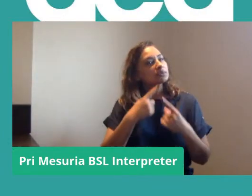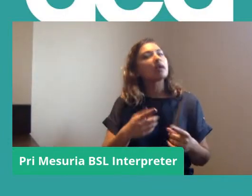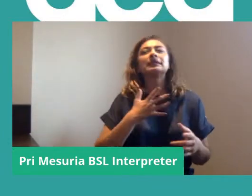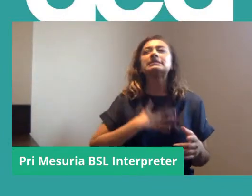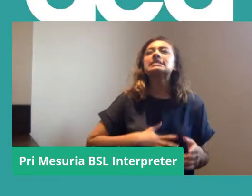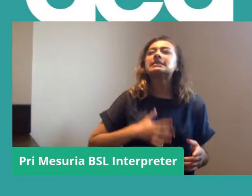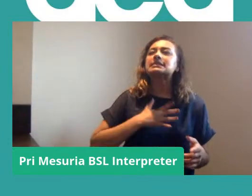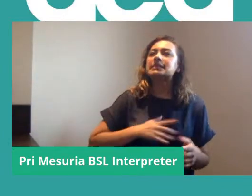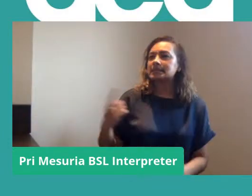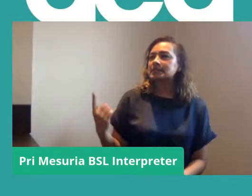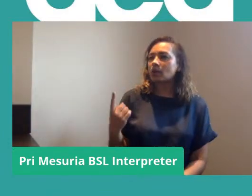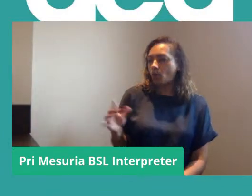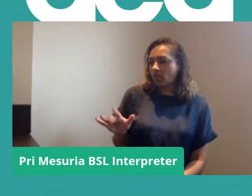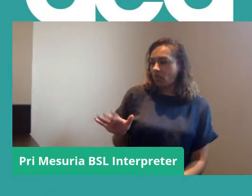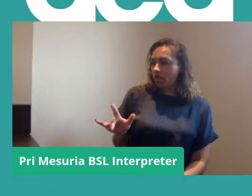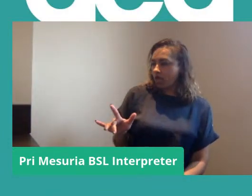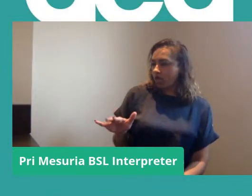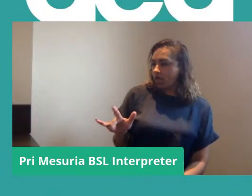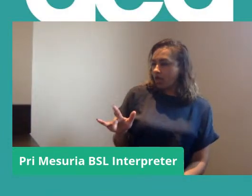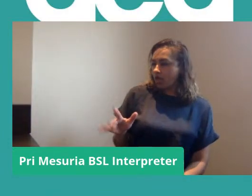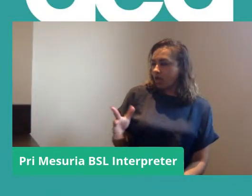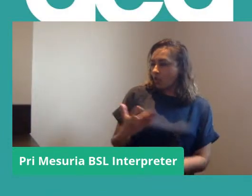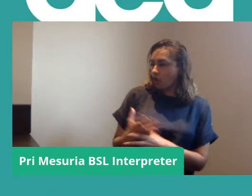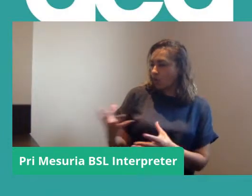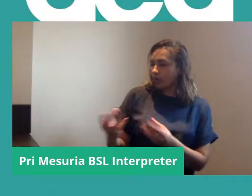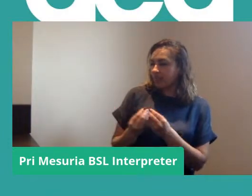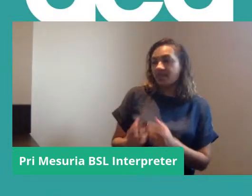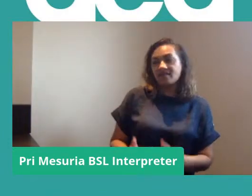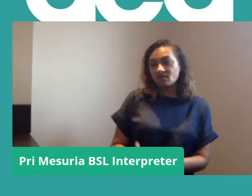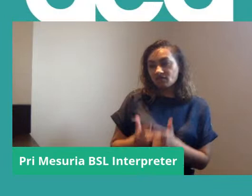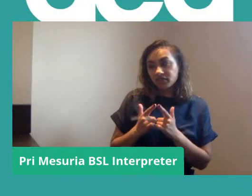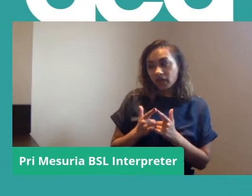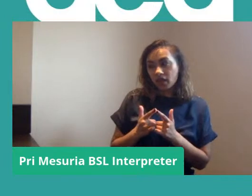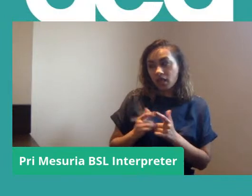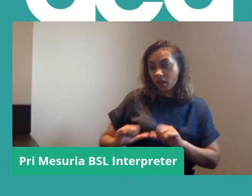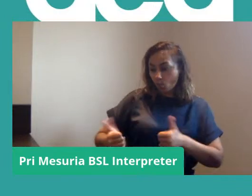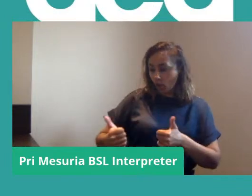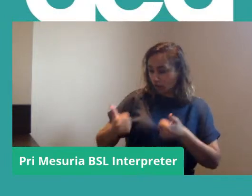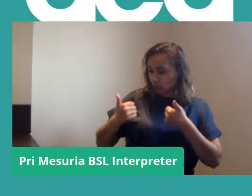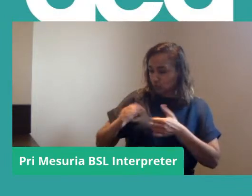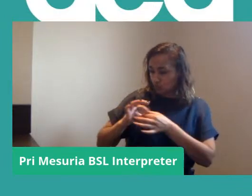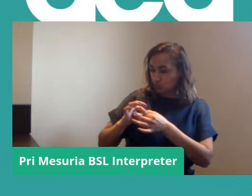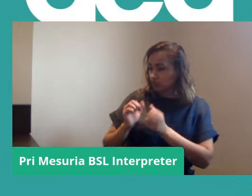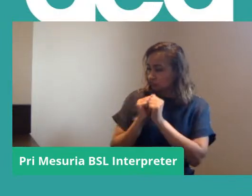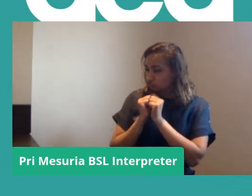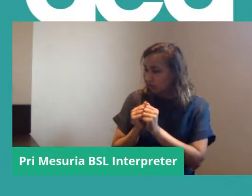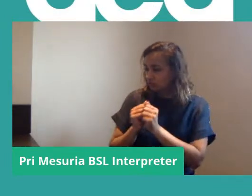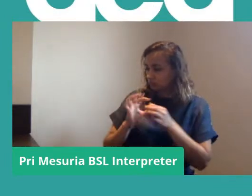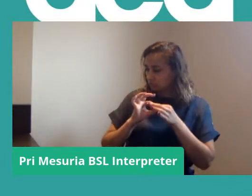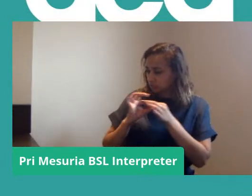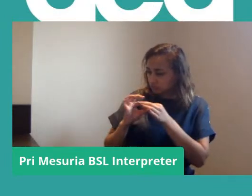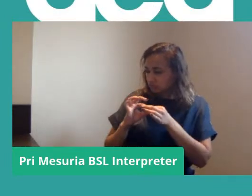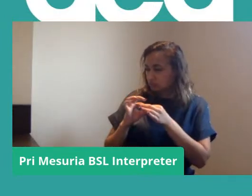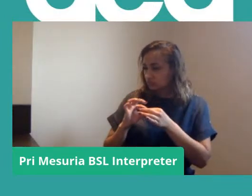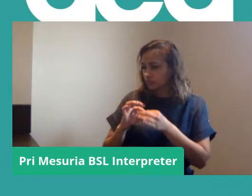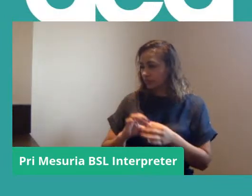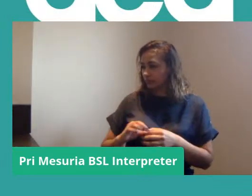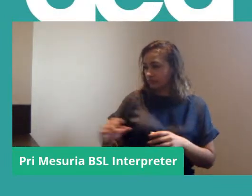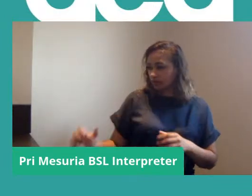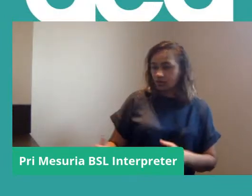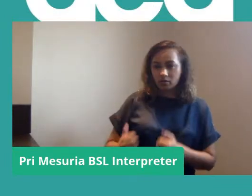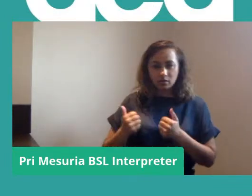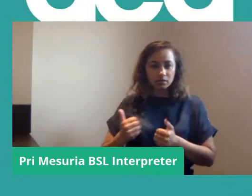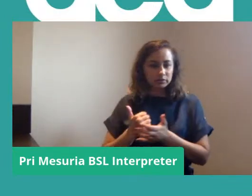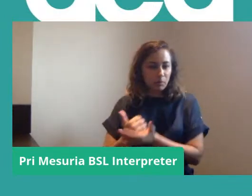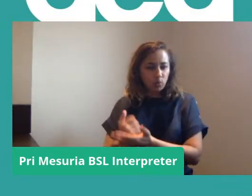need to have somebody that you're working with that you feel you work well with, that you trust, that you play to each other's strengths,